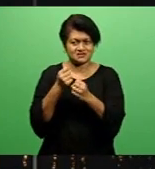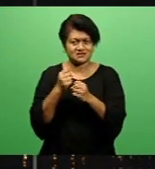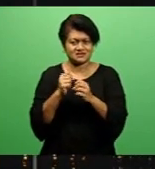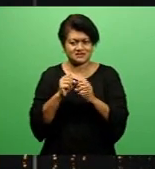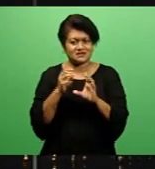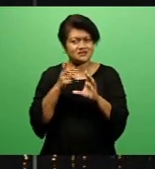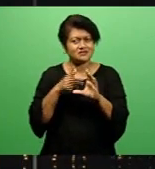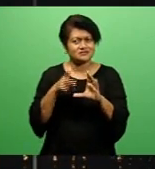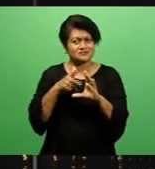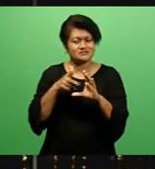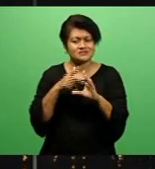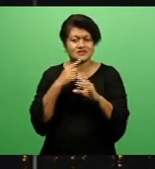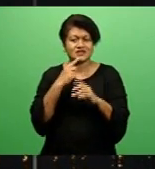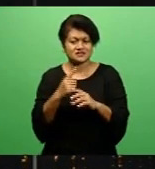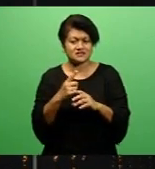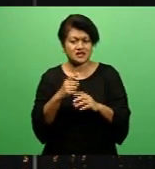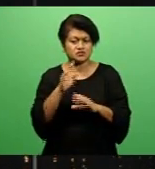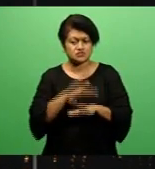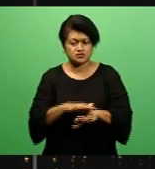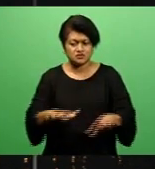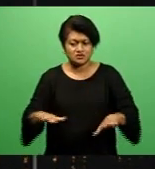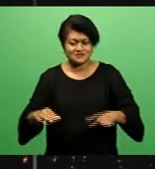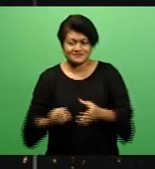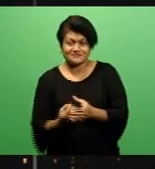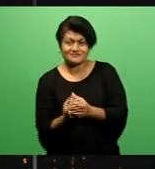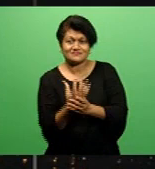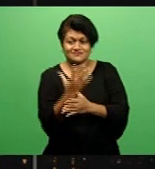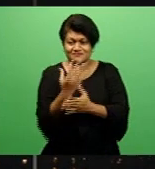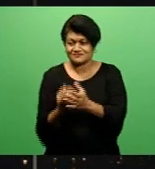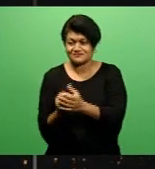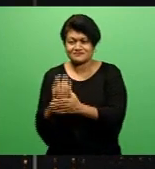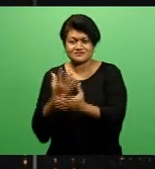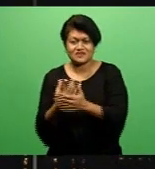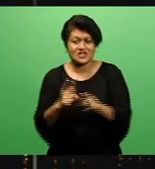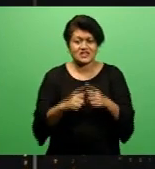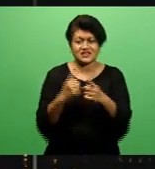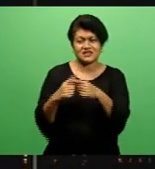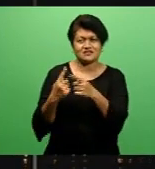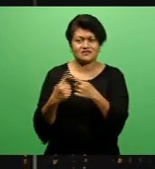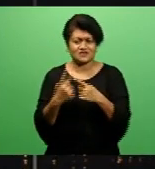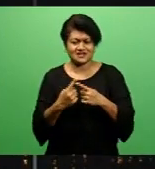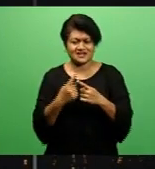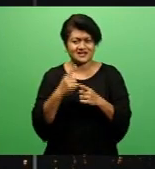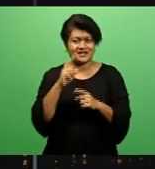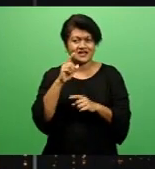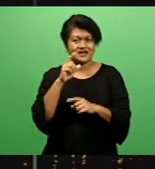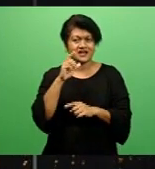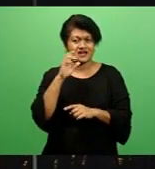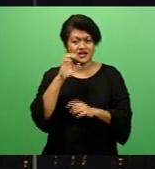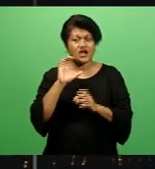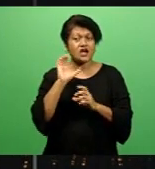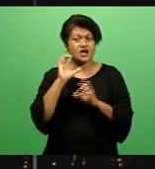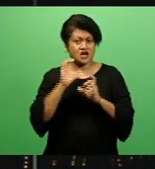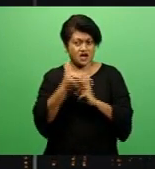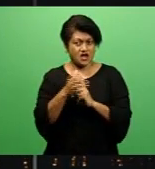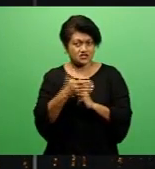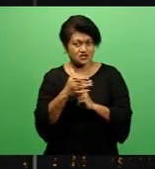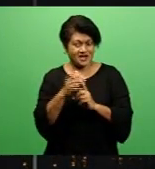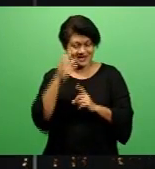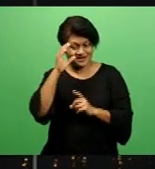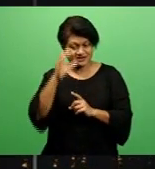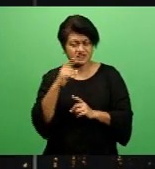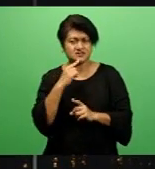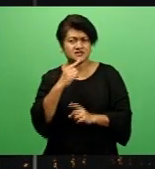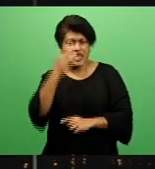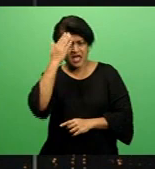social location, are flourishing in a multicultural country. Padarat had singled out the head boy of a Muslim school, asking